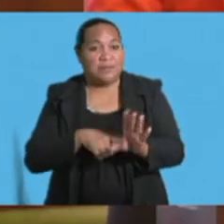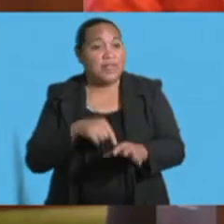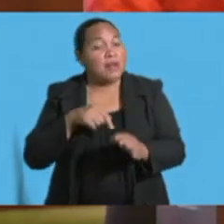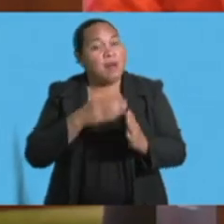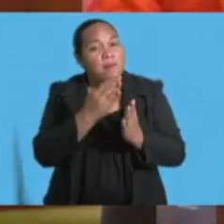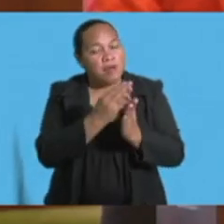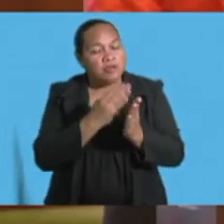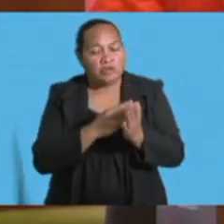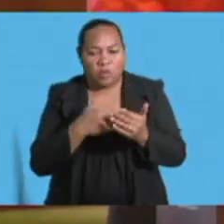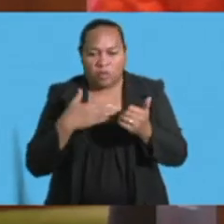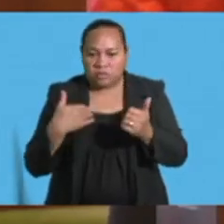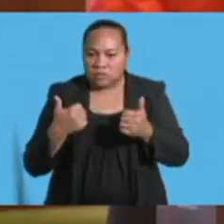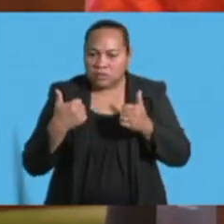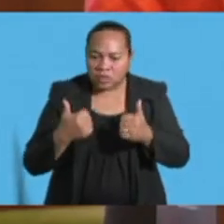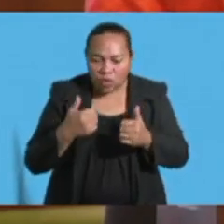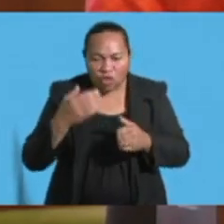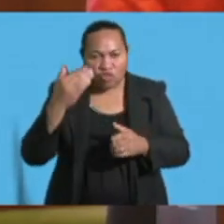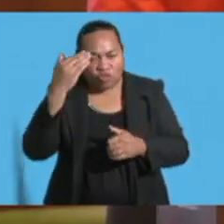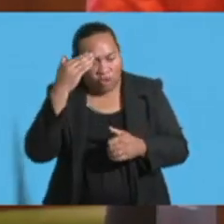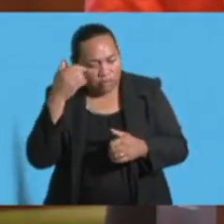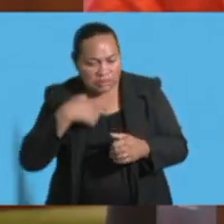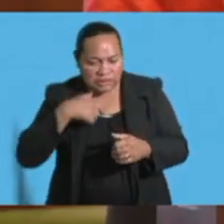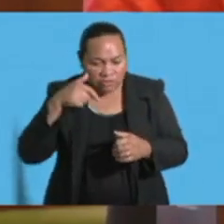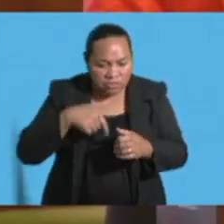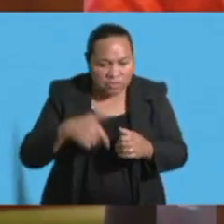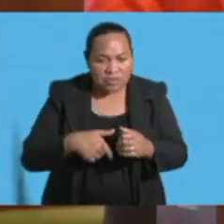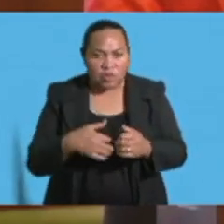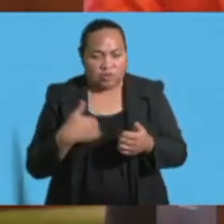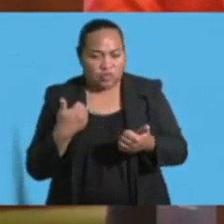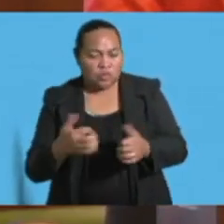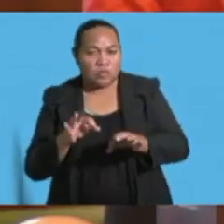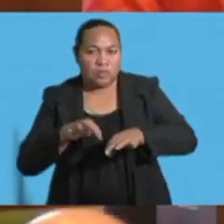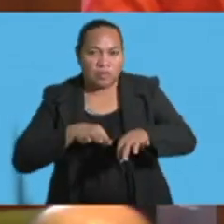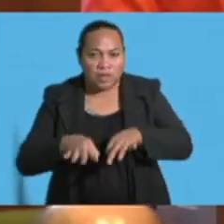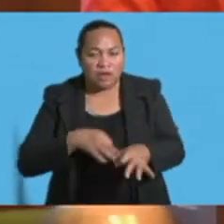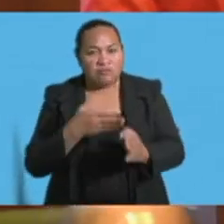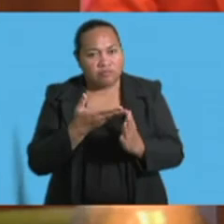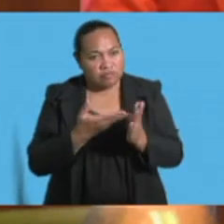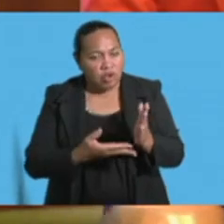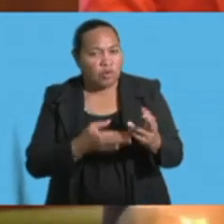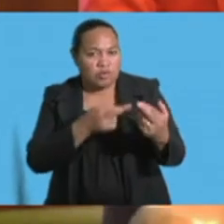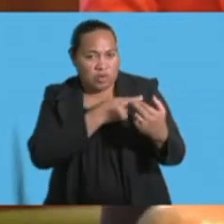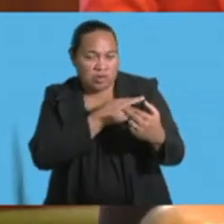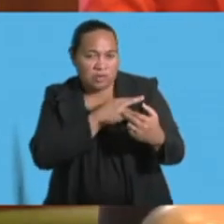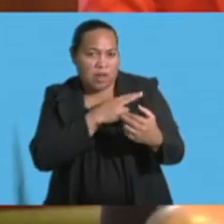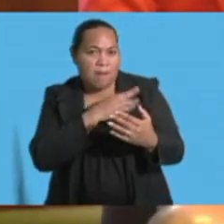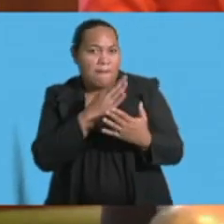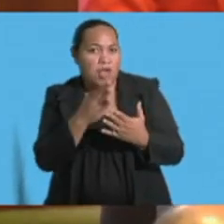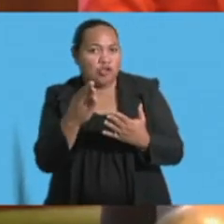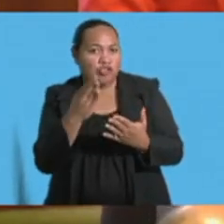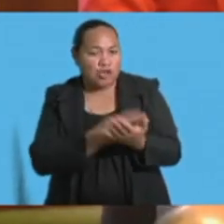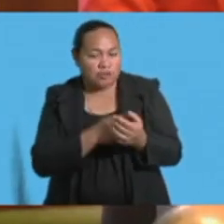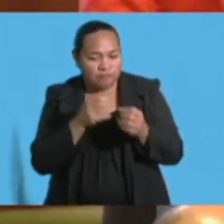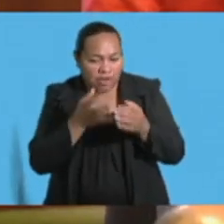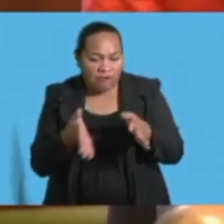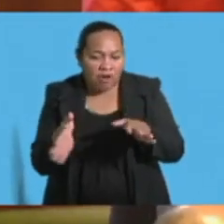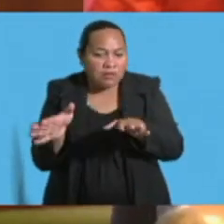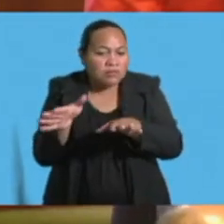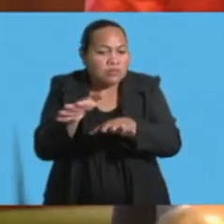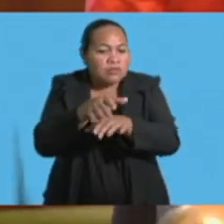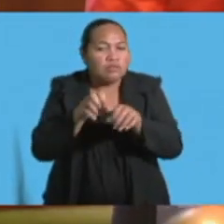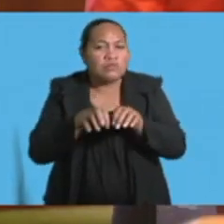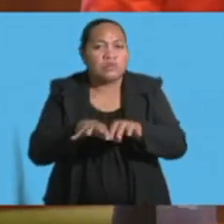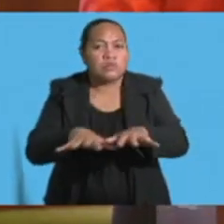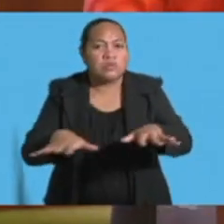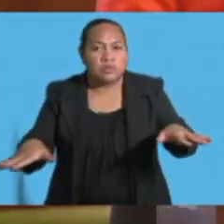well-thought-out, well-planned, inclusive and responsible budget that covers a broad spectrum in a truly